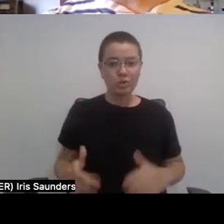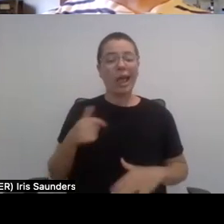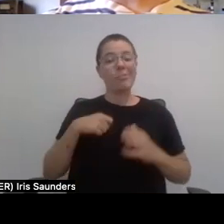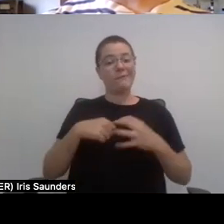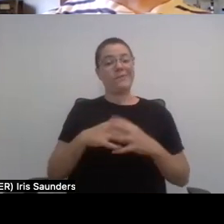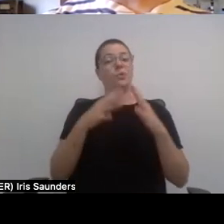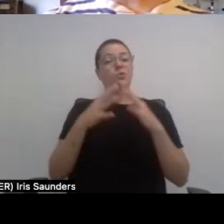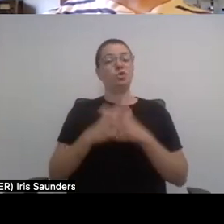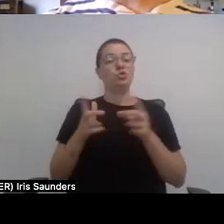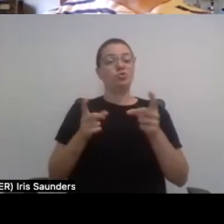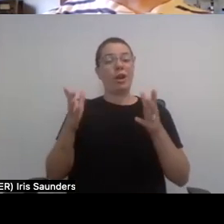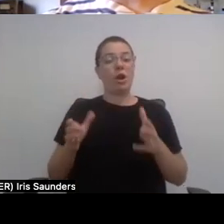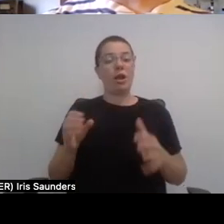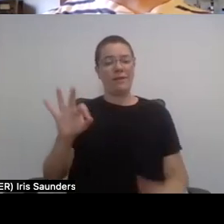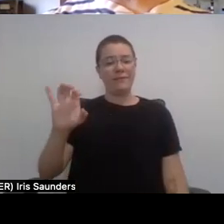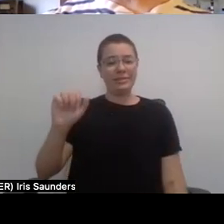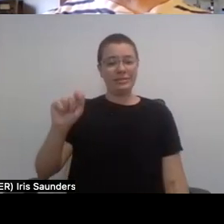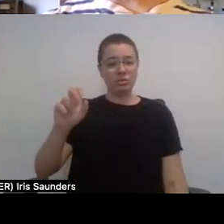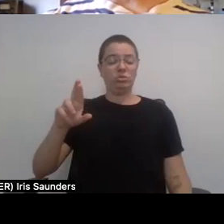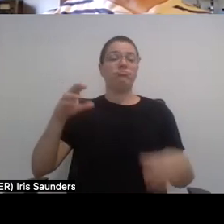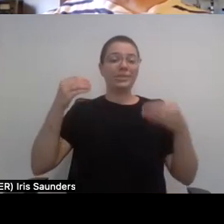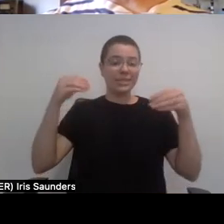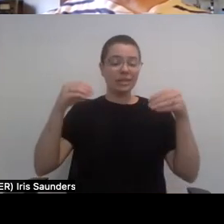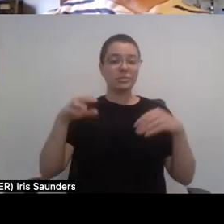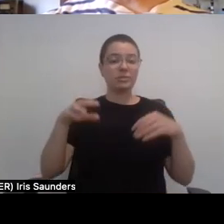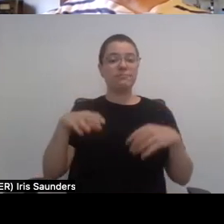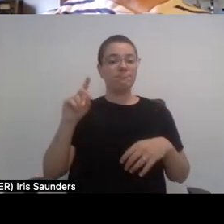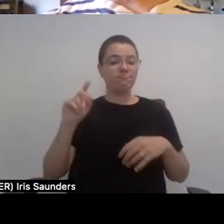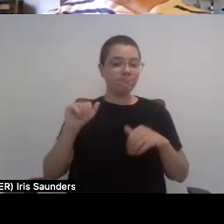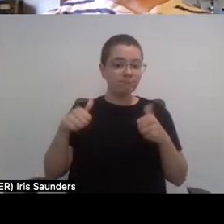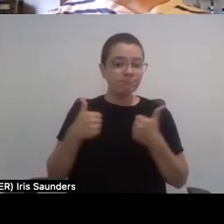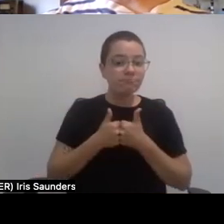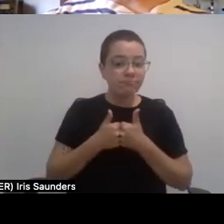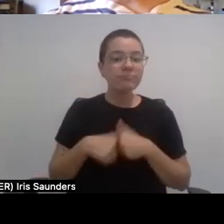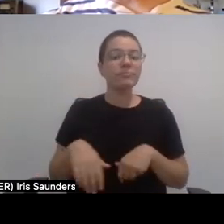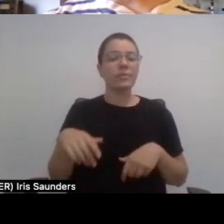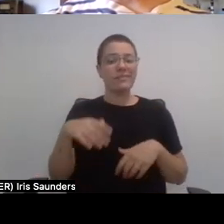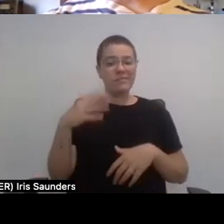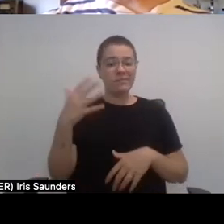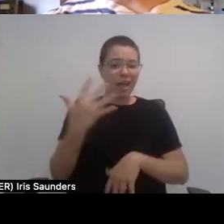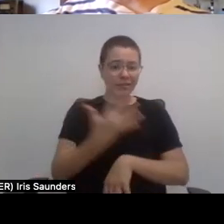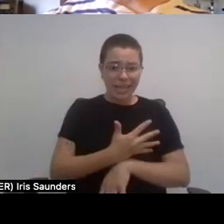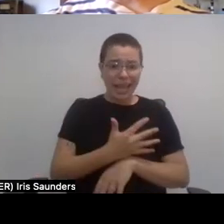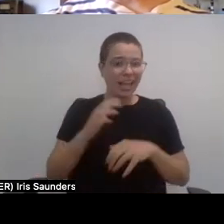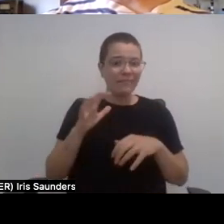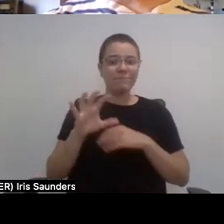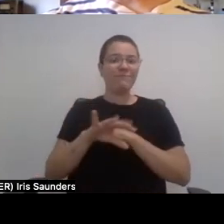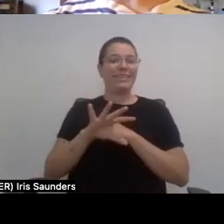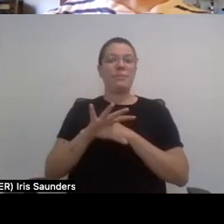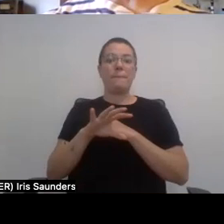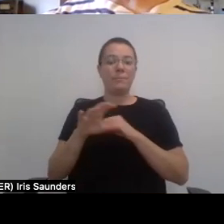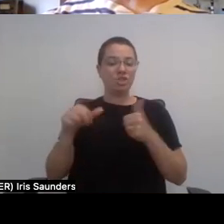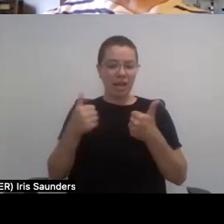director of the Easter Seals Disability Film Challenge. It's a five-day filmmaking competition. I started the Disability Film Challenge 10 years ago